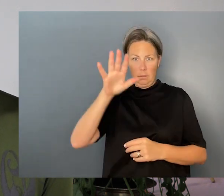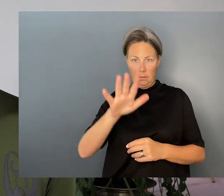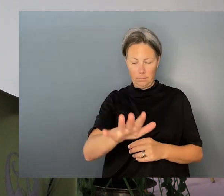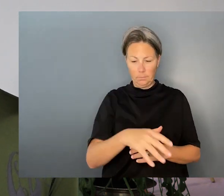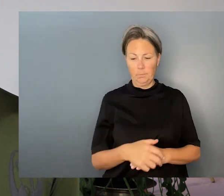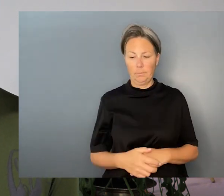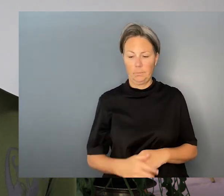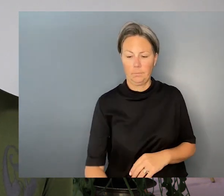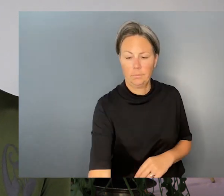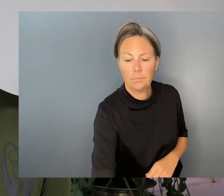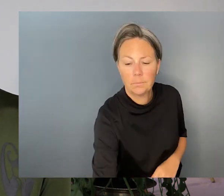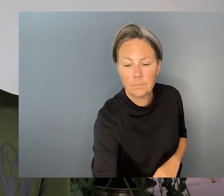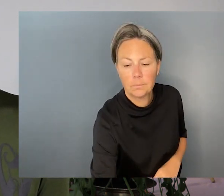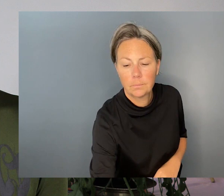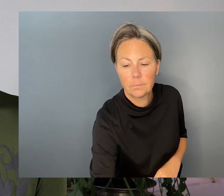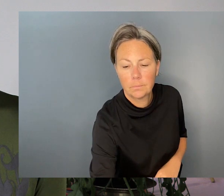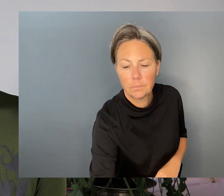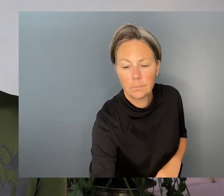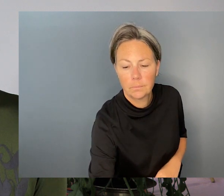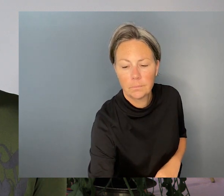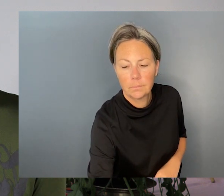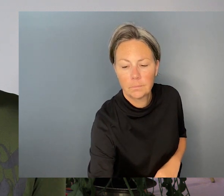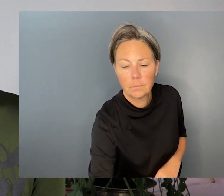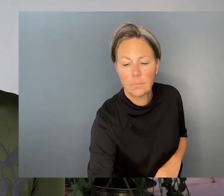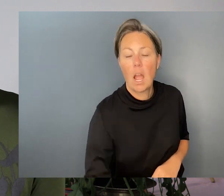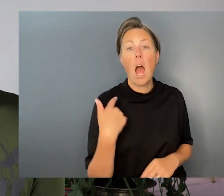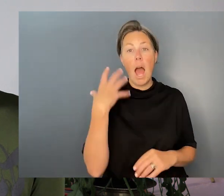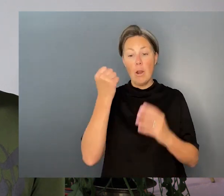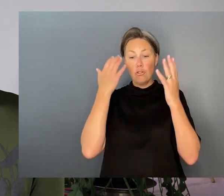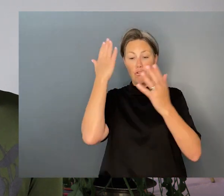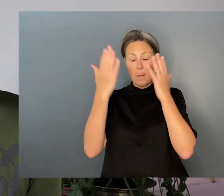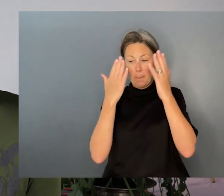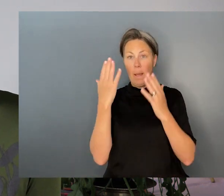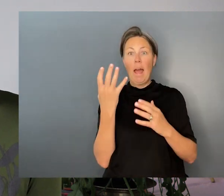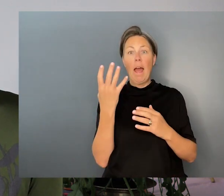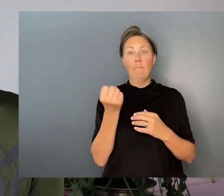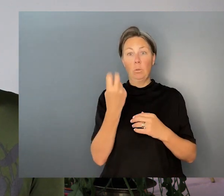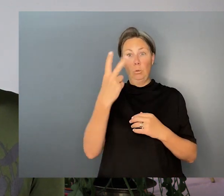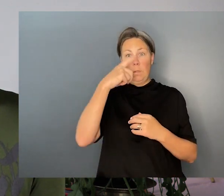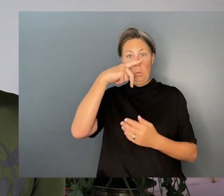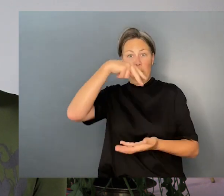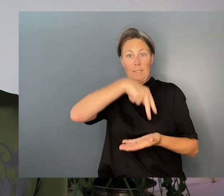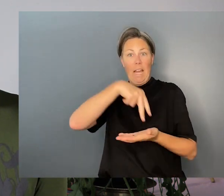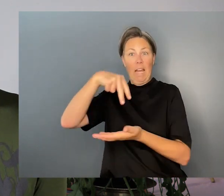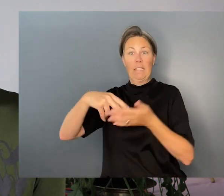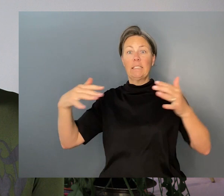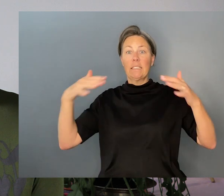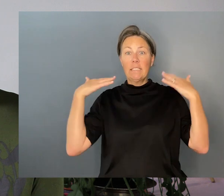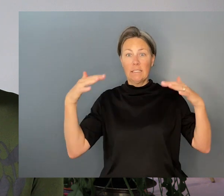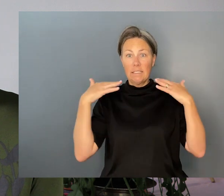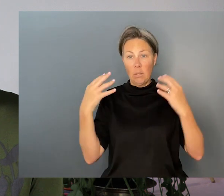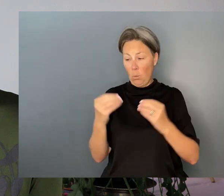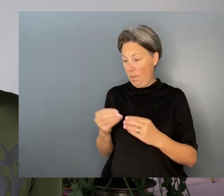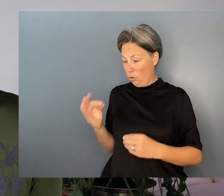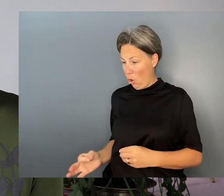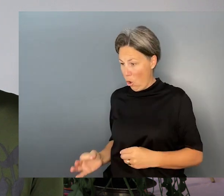A dream in which I watched two people standing on the edge of a desert at dusk. With them is a small dog. One bends down and wraps a